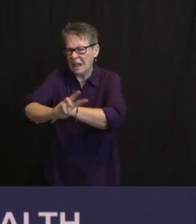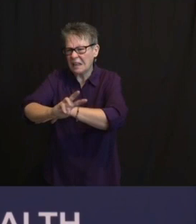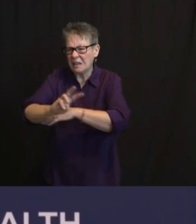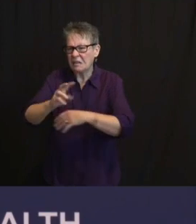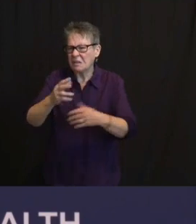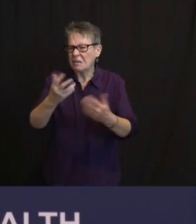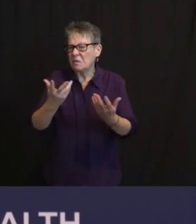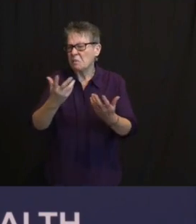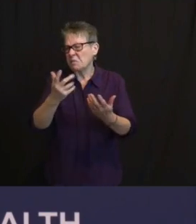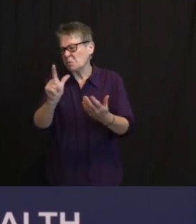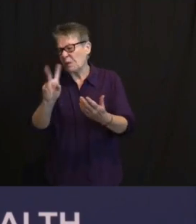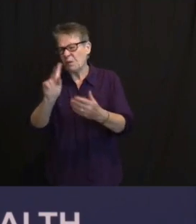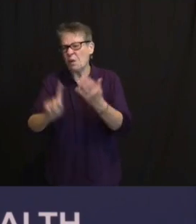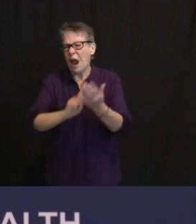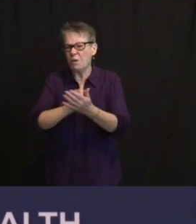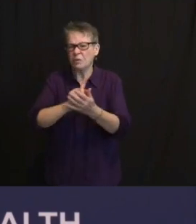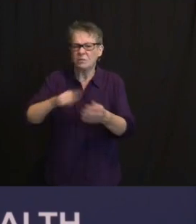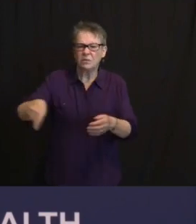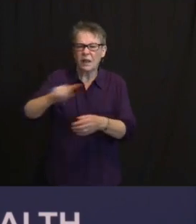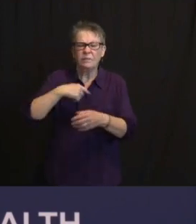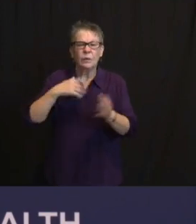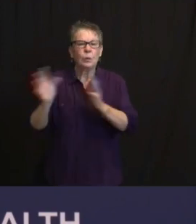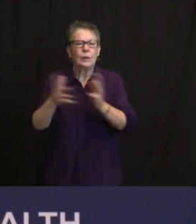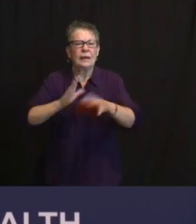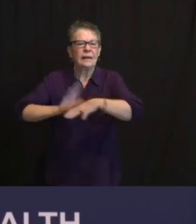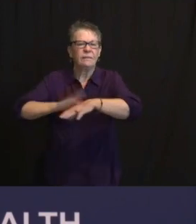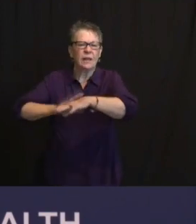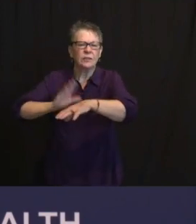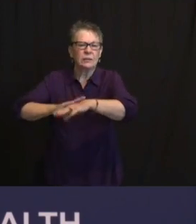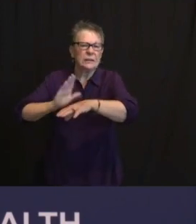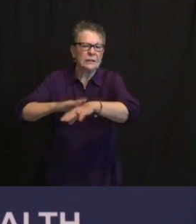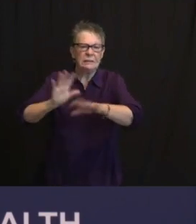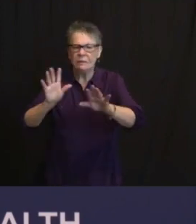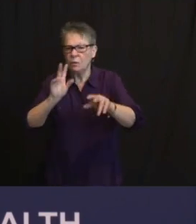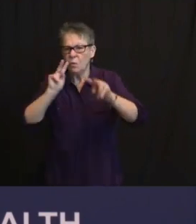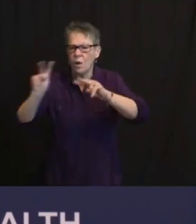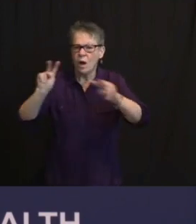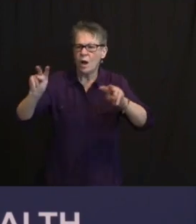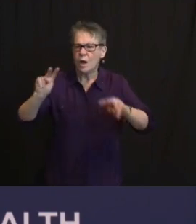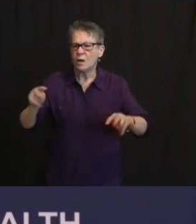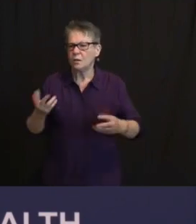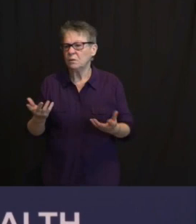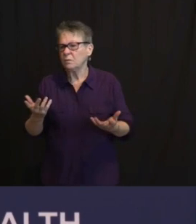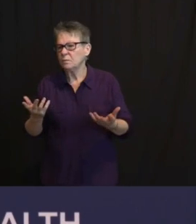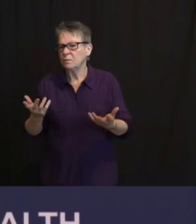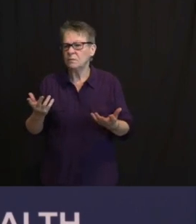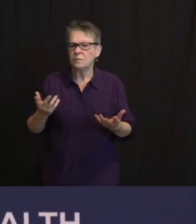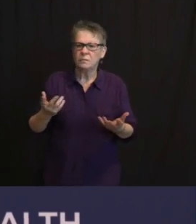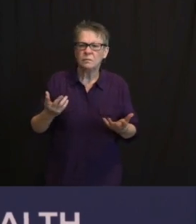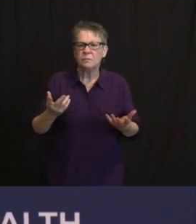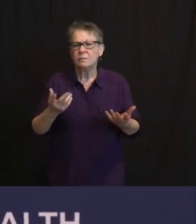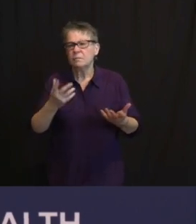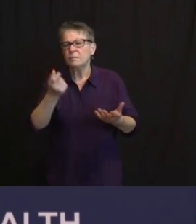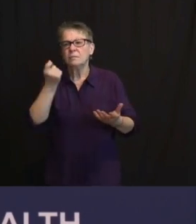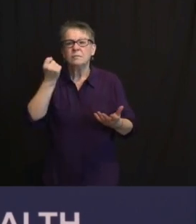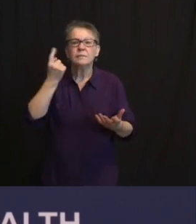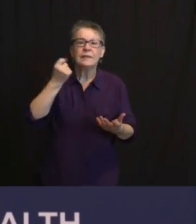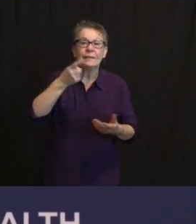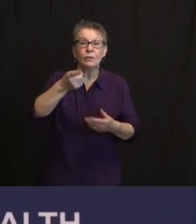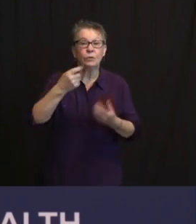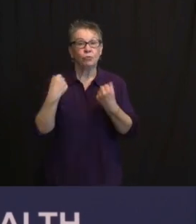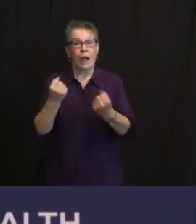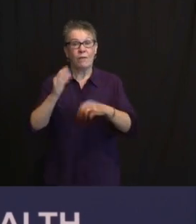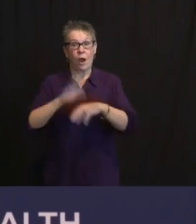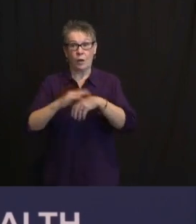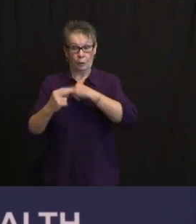I THINK THERE ARE TWO AREAS OF PARTICULAR CONCERN. ONE IS DRIVING, PARTICULARLY IF YOU'RE ON BRIDGES AND EXPOSED AREAS, AND THE OTHER IS THE